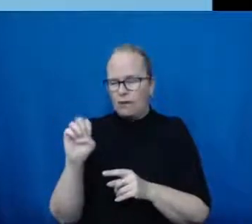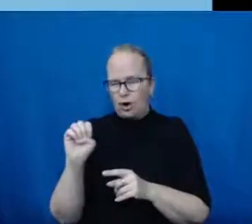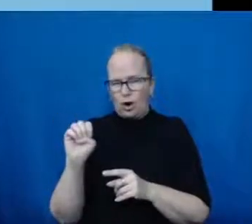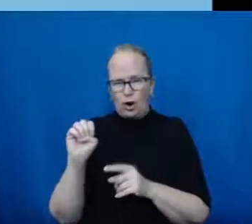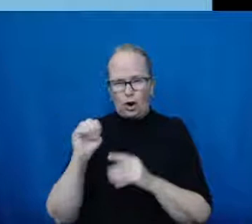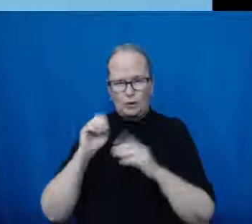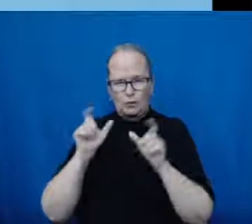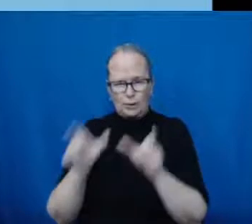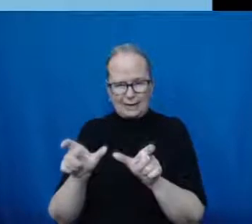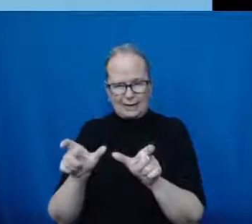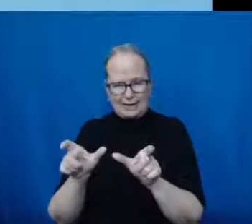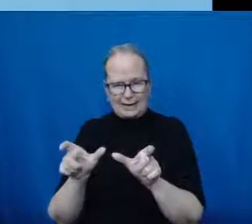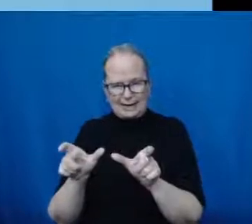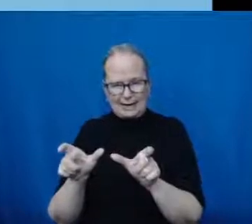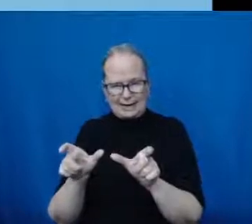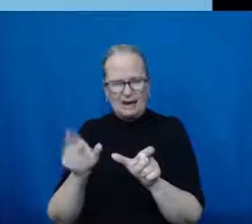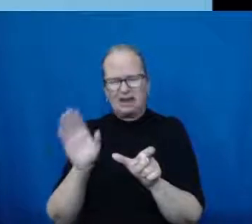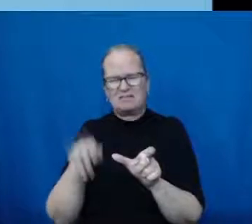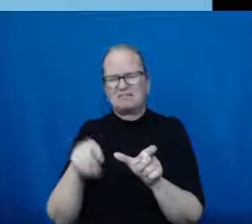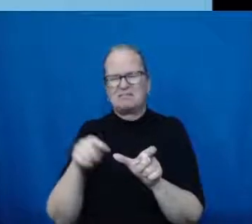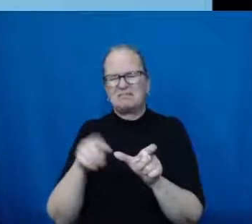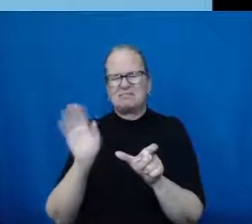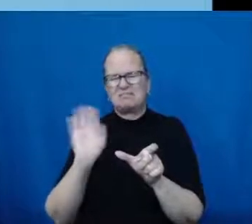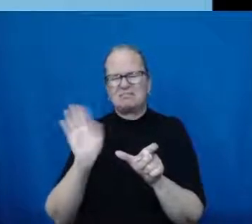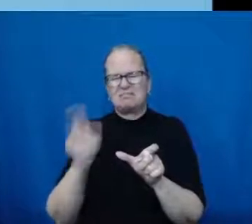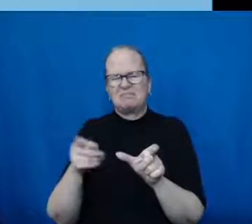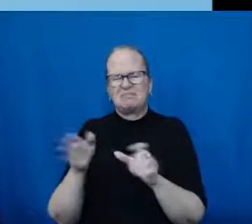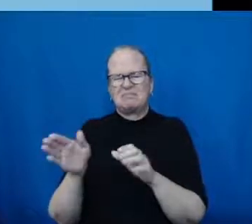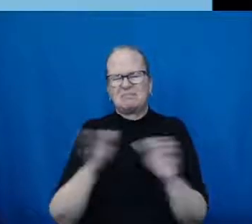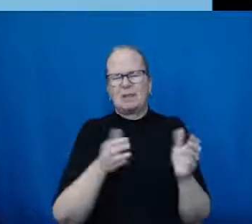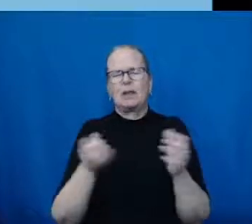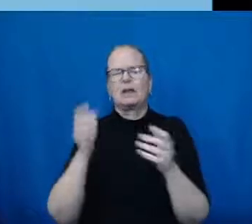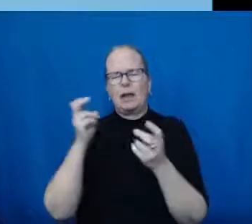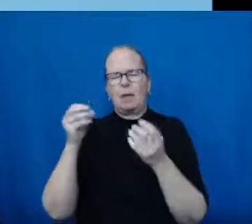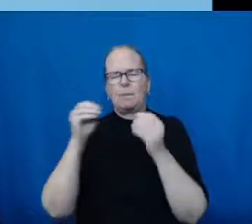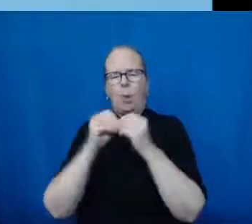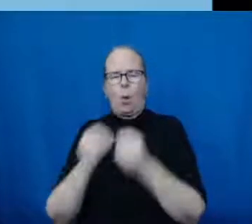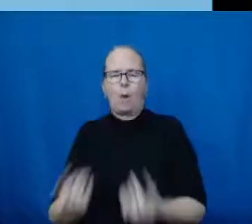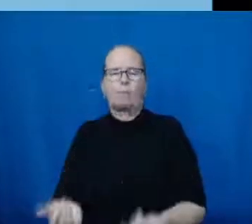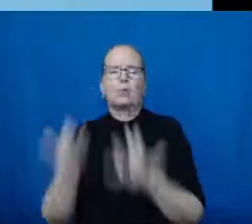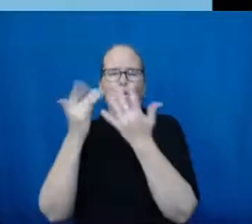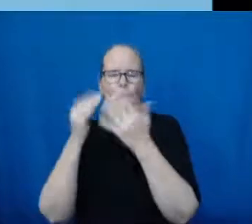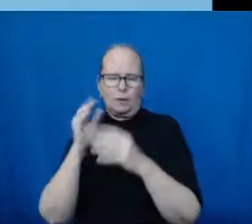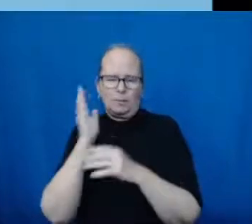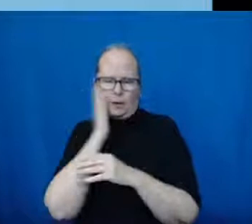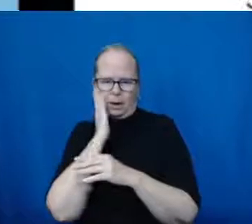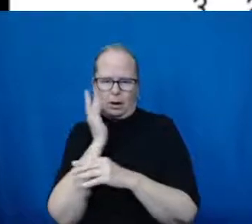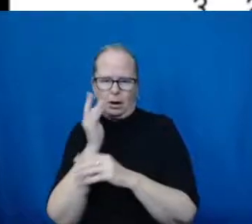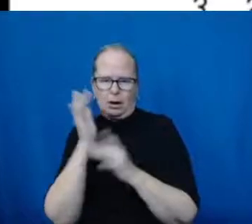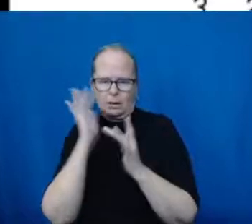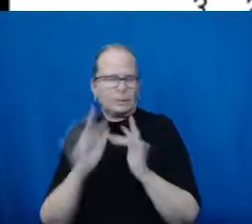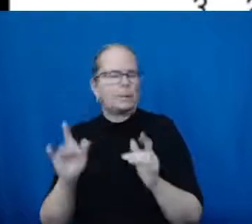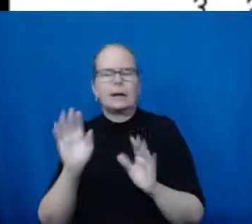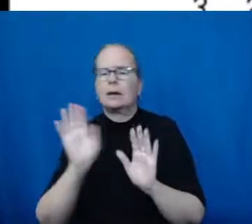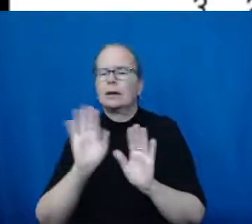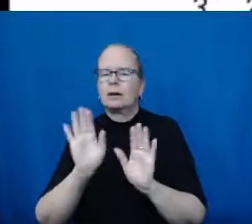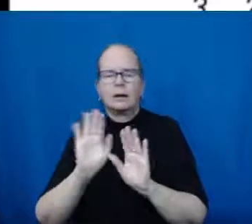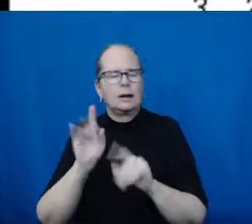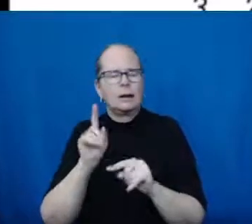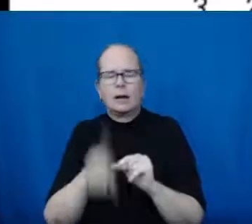this. So these on the slide are the strategies that we have right now for preventing COVID-19. I have an italics